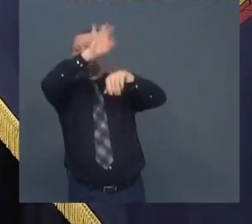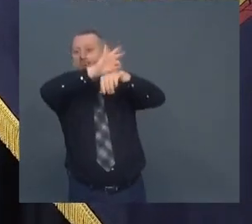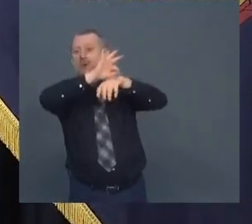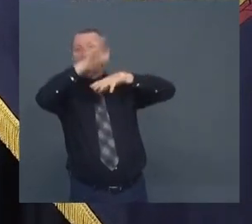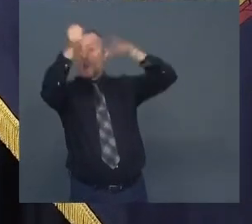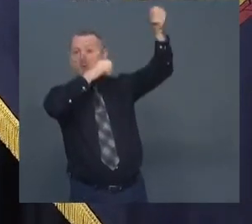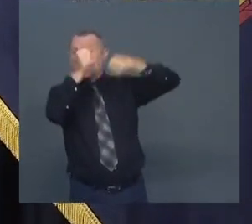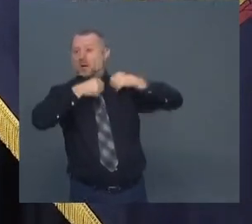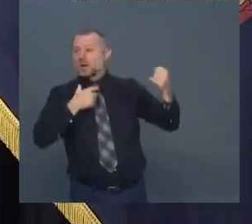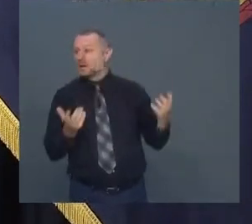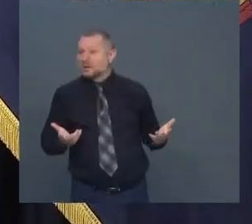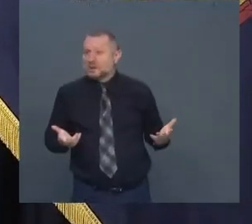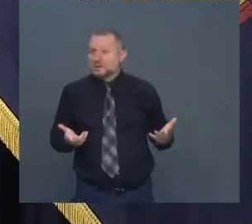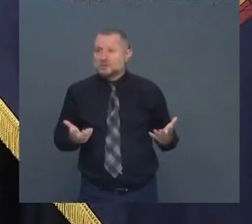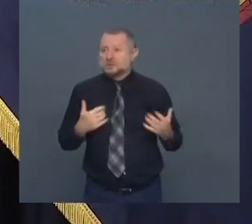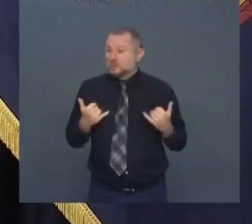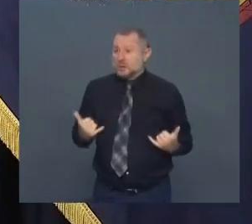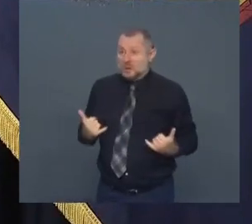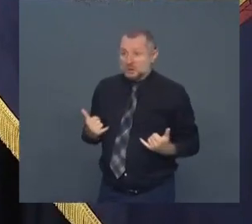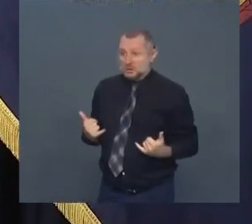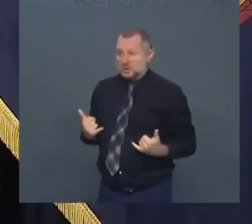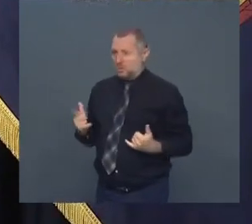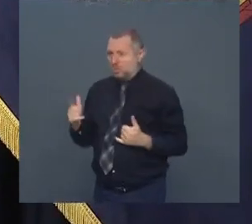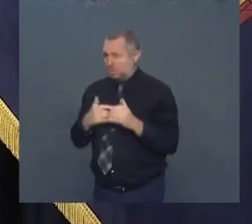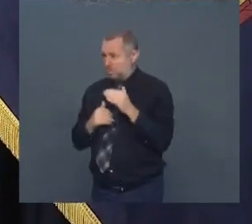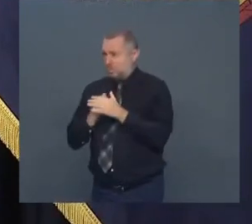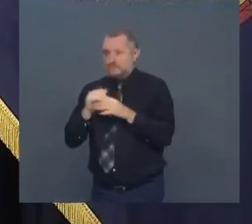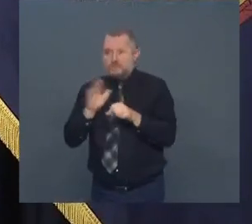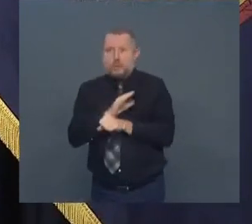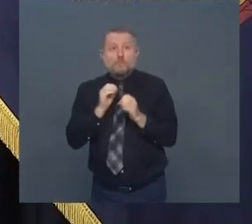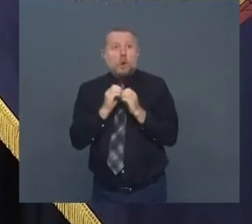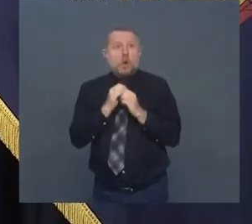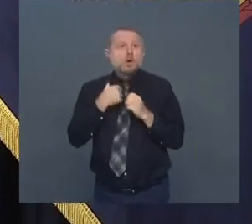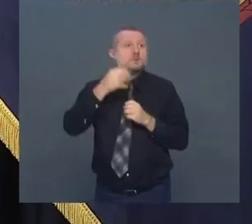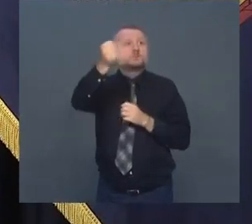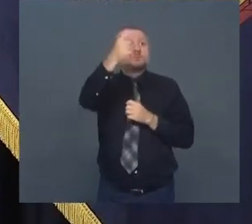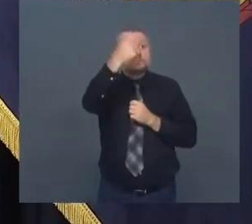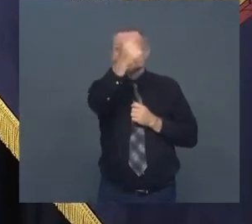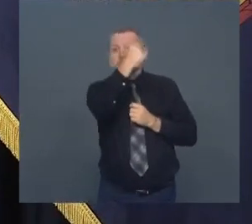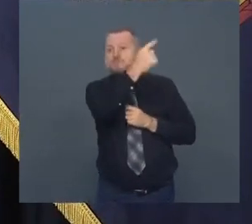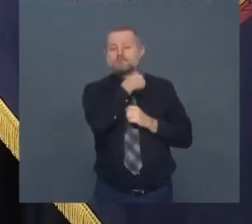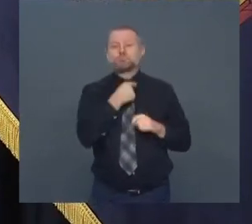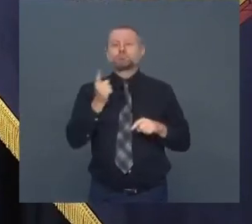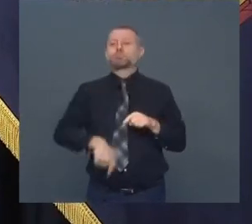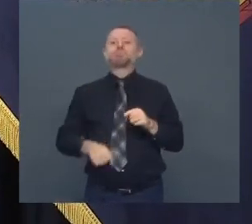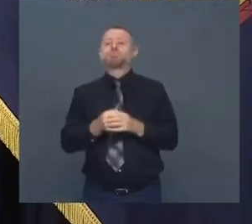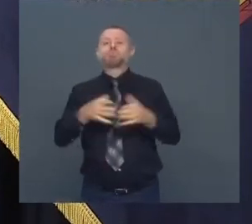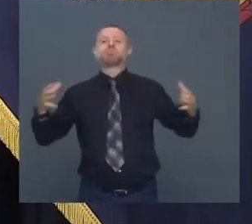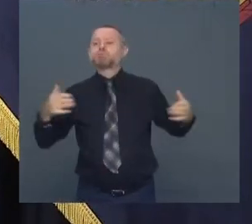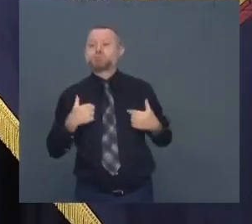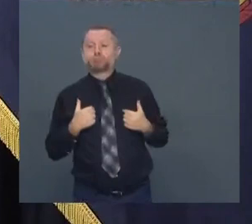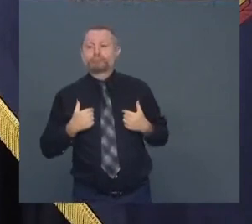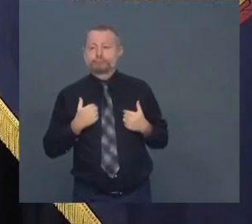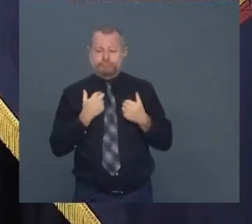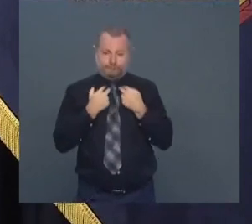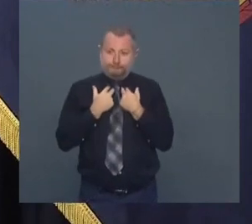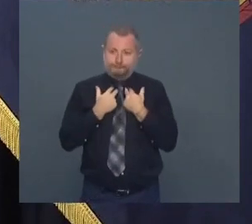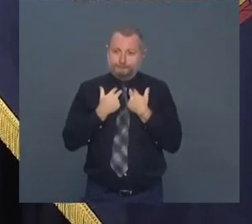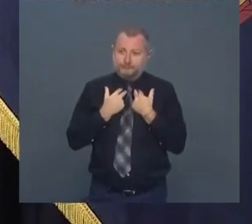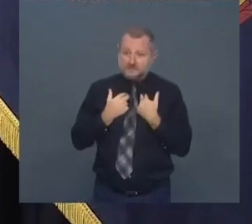I am stretched on that task force I can't increase that task force to now do